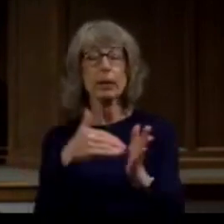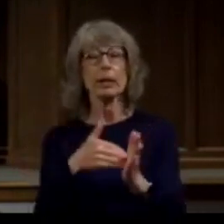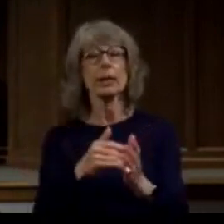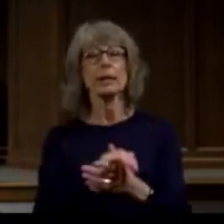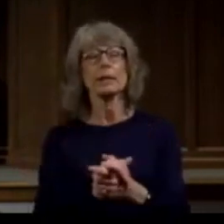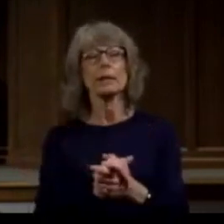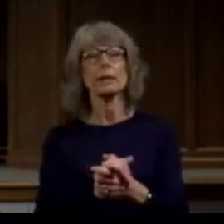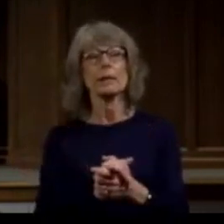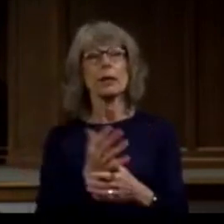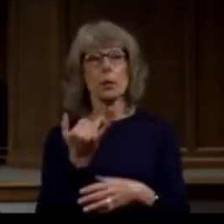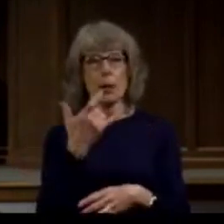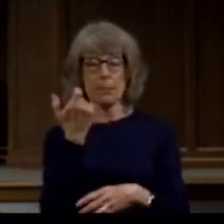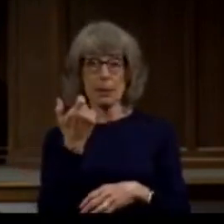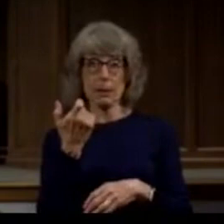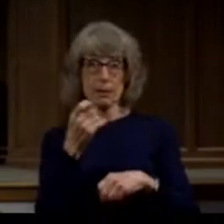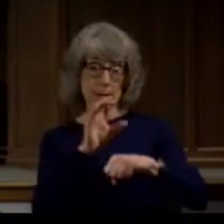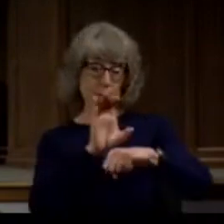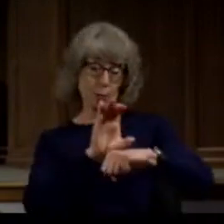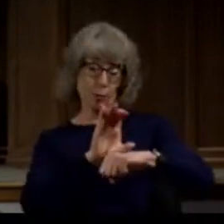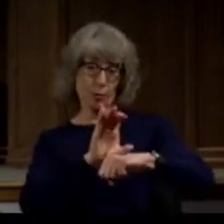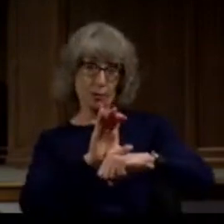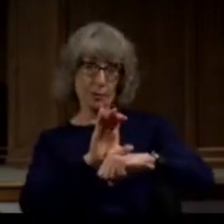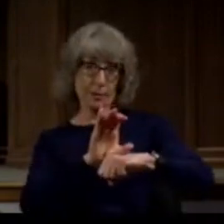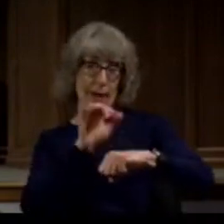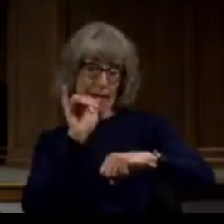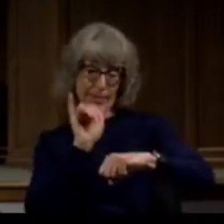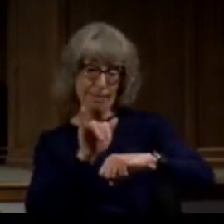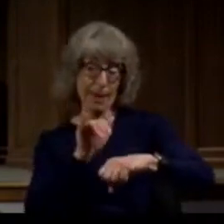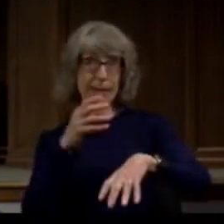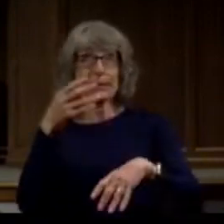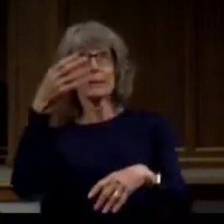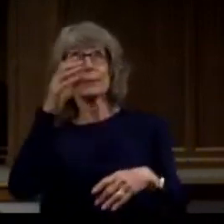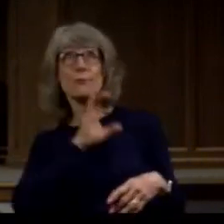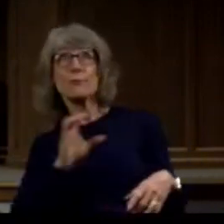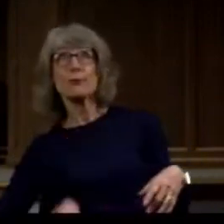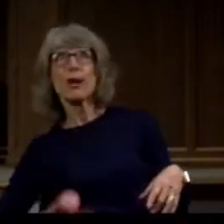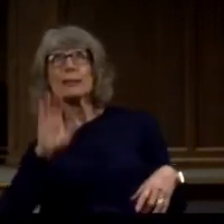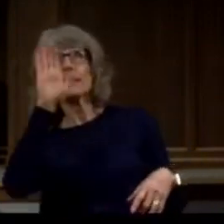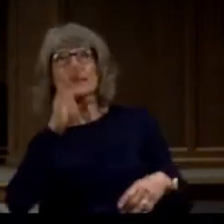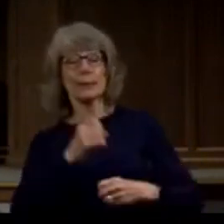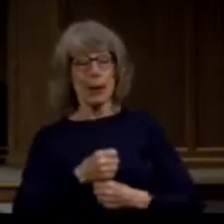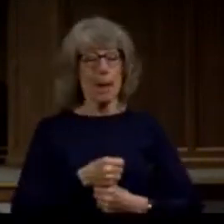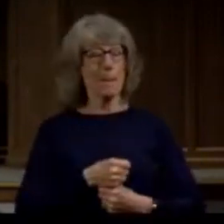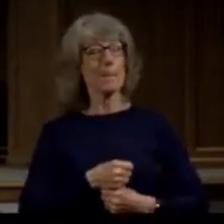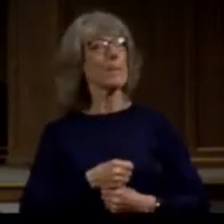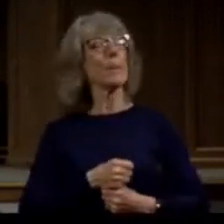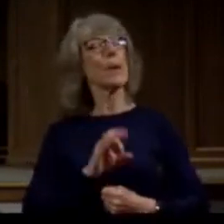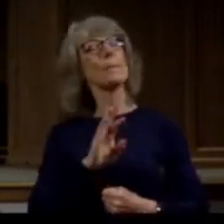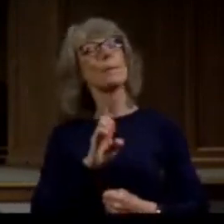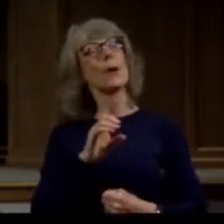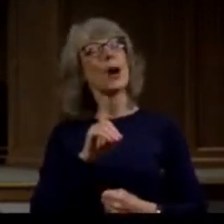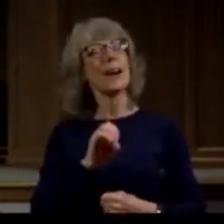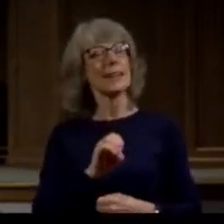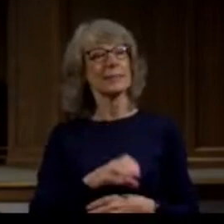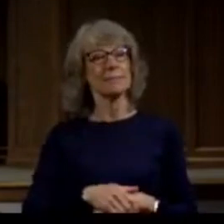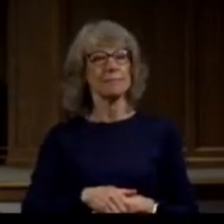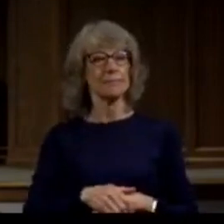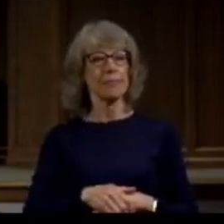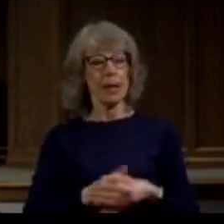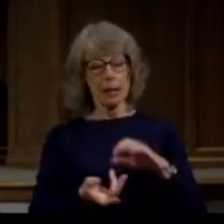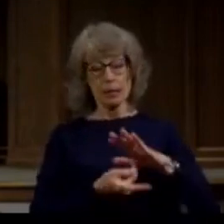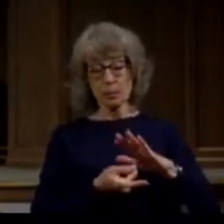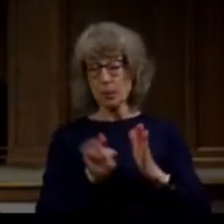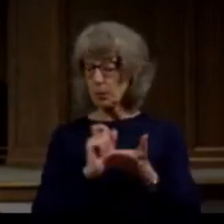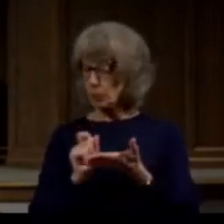because the church is the bride of Christ and let's look at it because Paul is not writing to Timothy without an understanding of what's